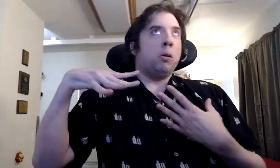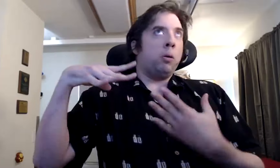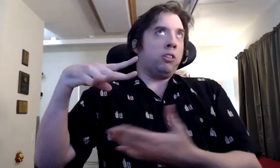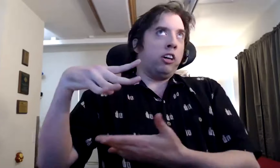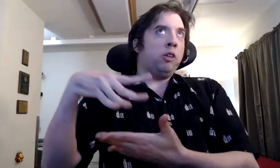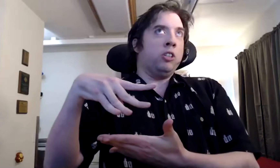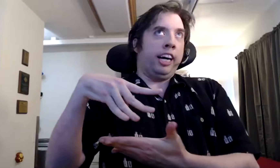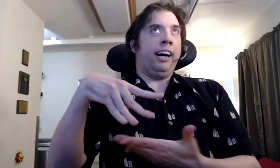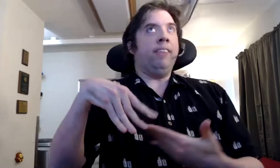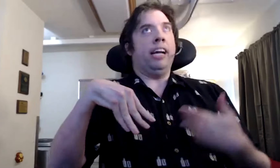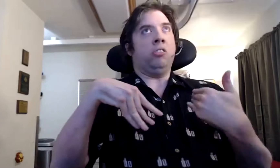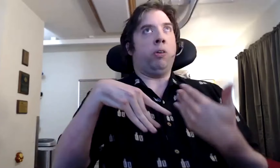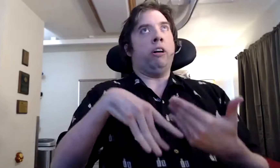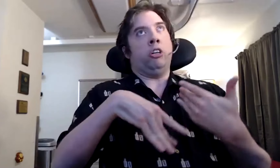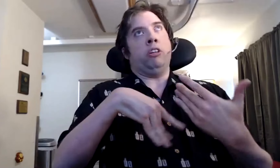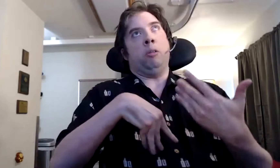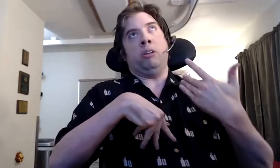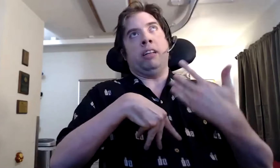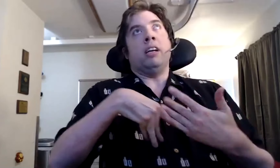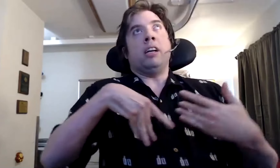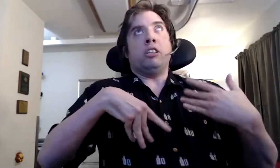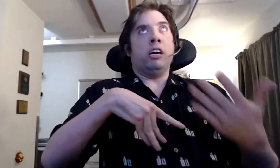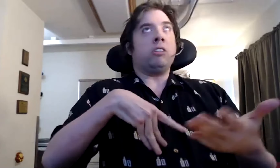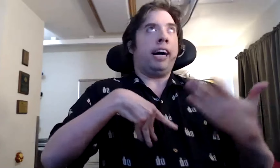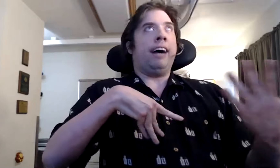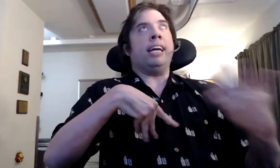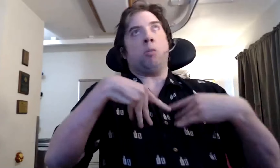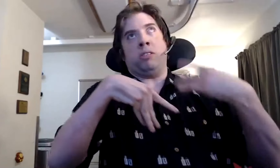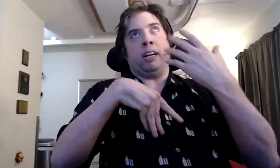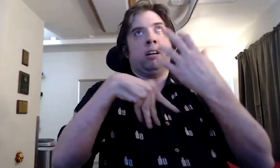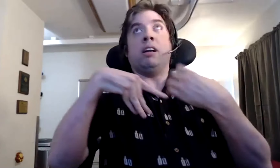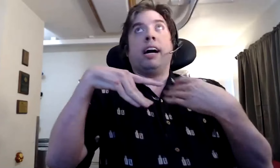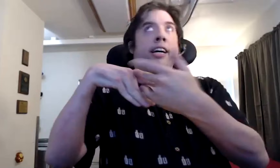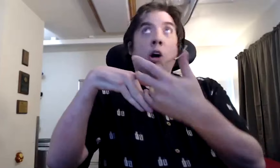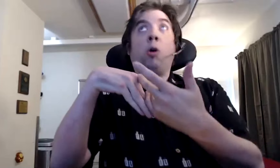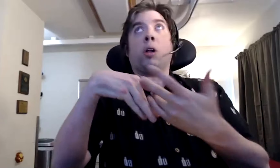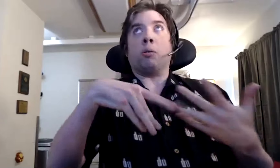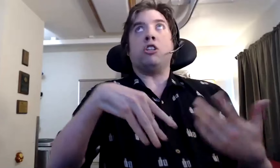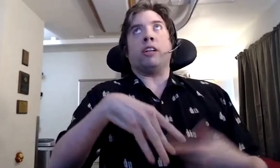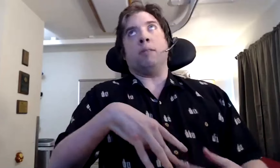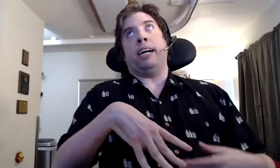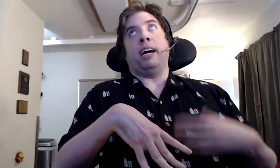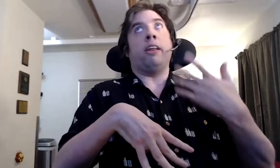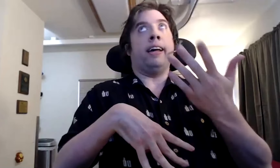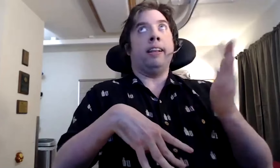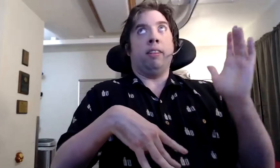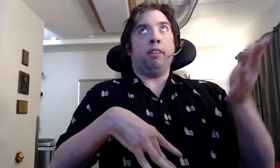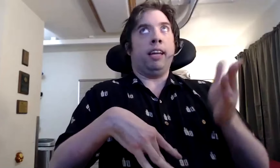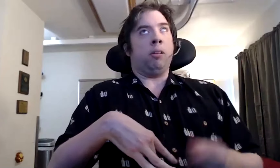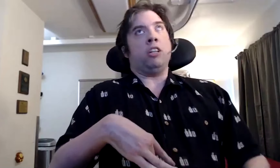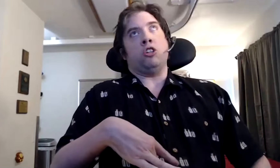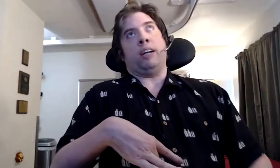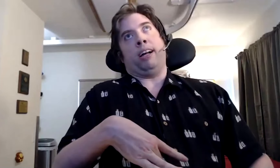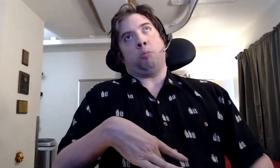what turned into a job as far as YouTube? Was it just a hobby or was there a goal originally in mind other than